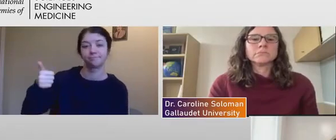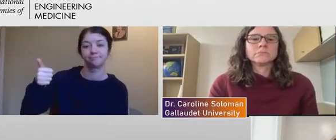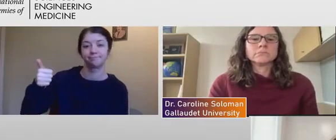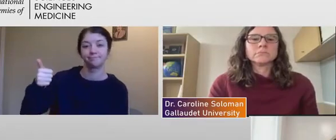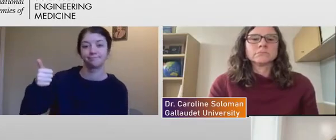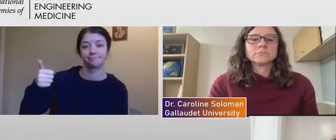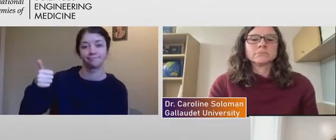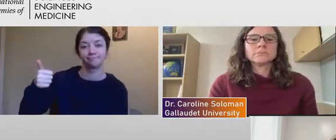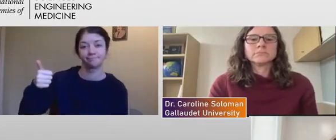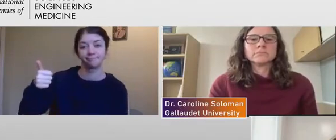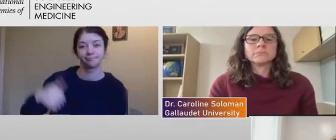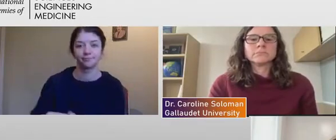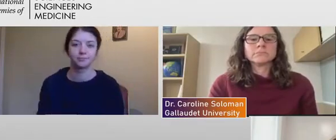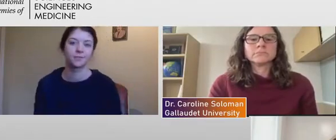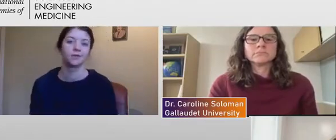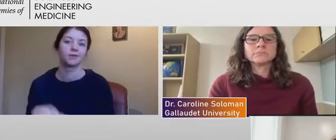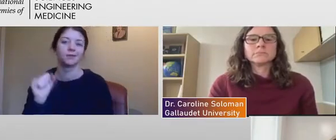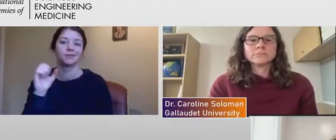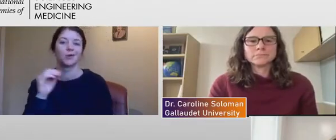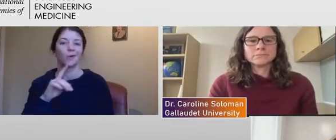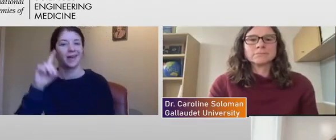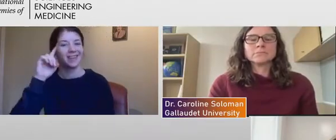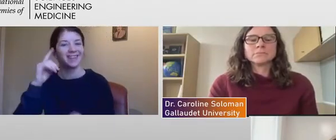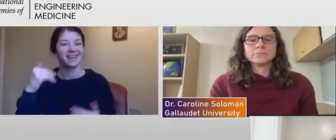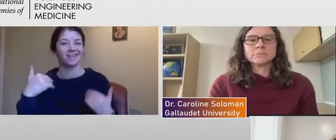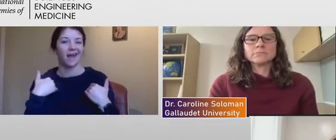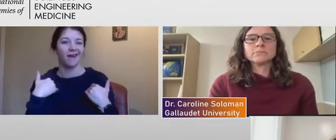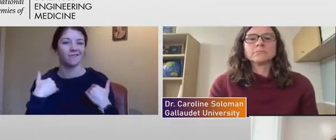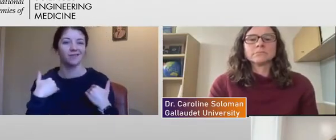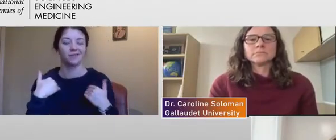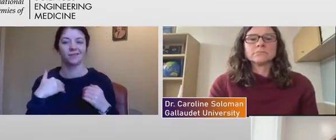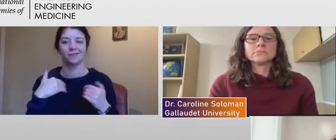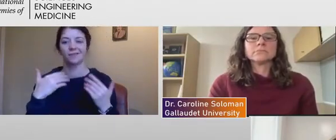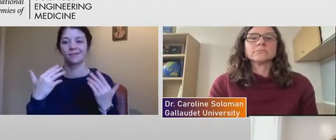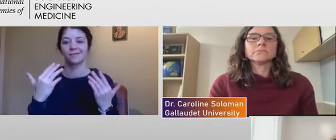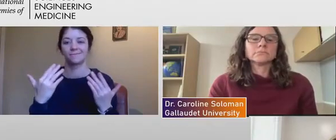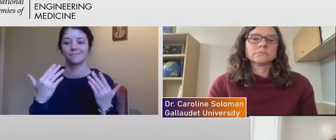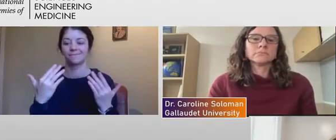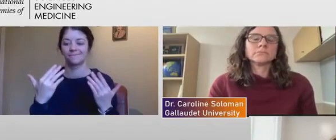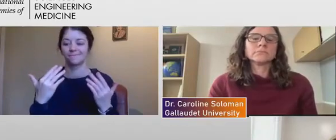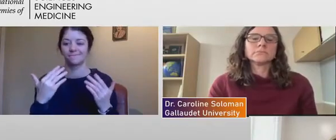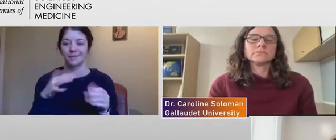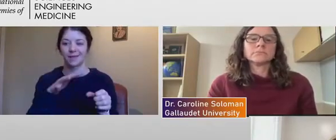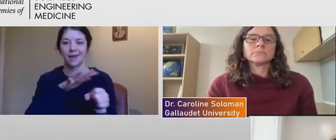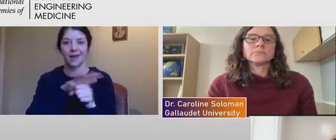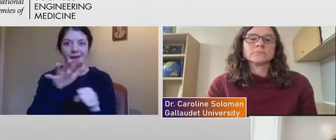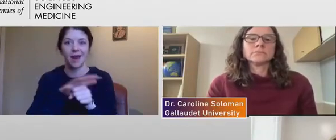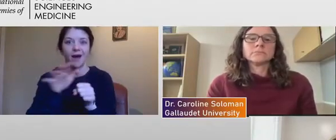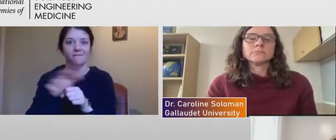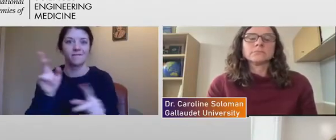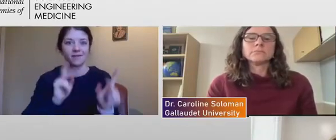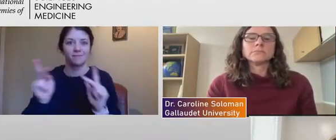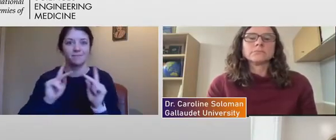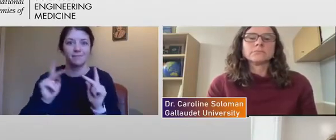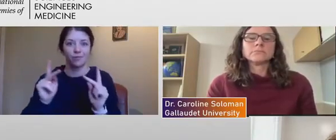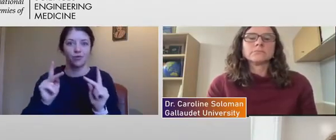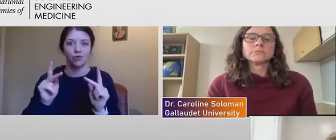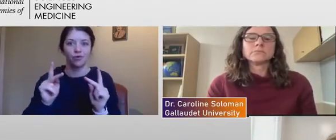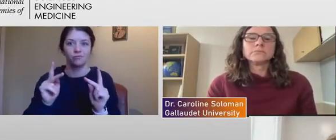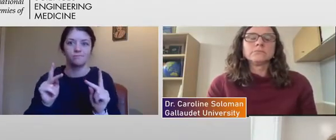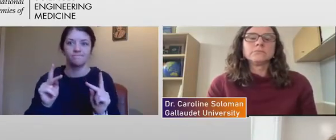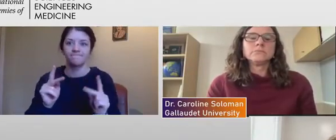And so I think having enough, a critical mass of people saying, no, this isn't good.